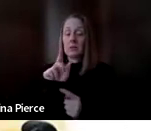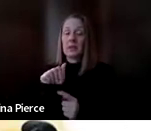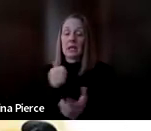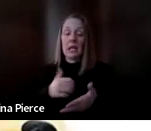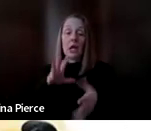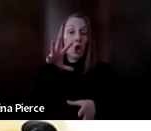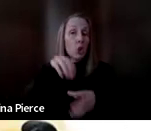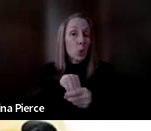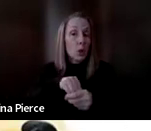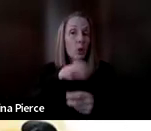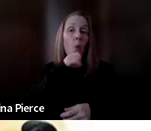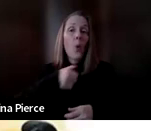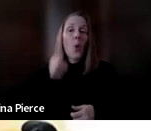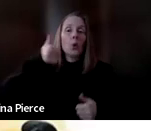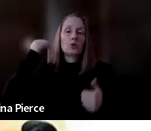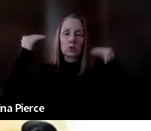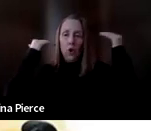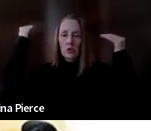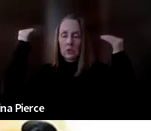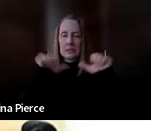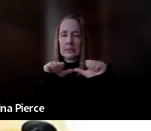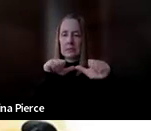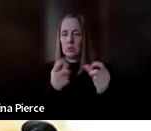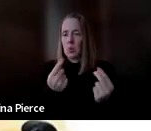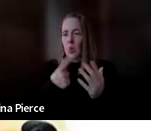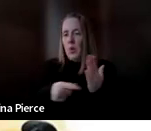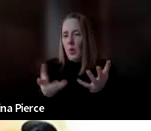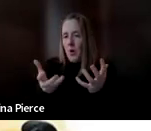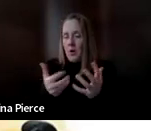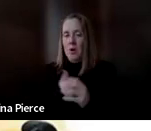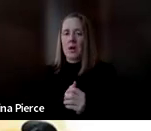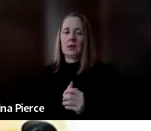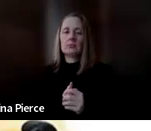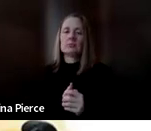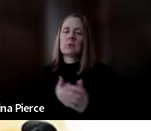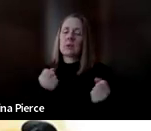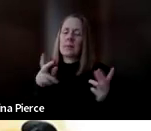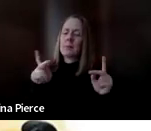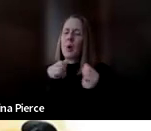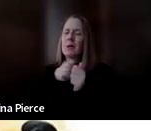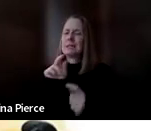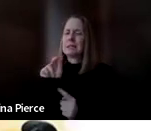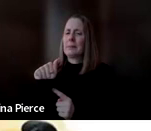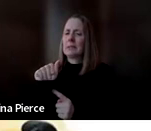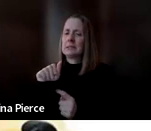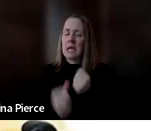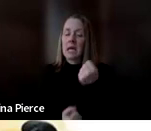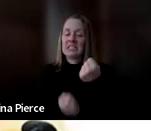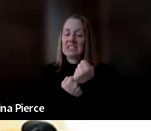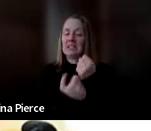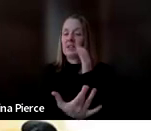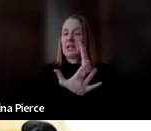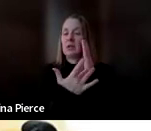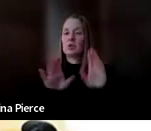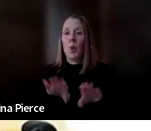do now lots of people use technology to make their lives easier in lots of ways but for people with disabilities assistive technology opens up